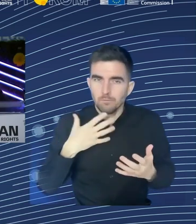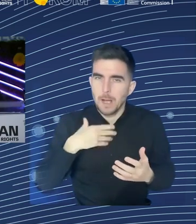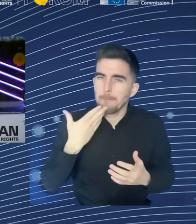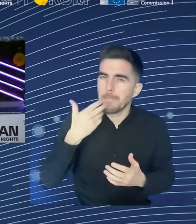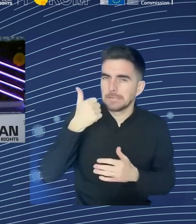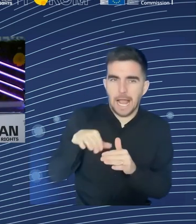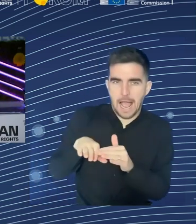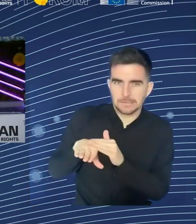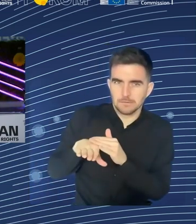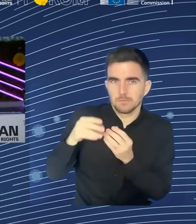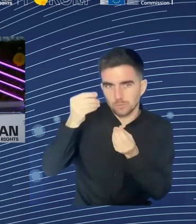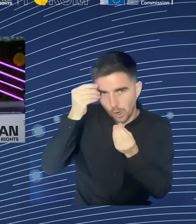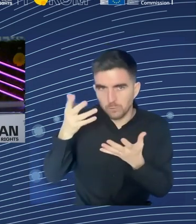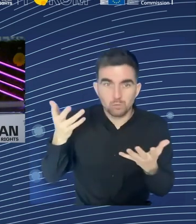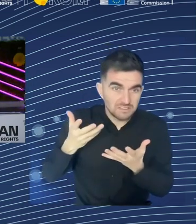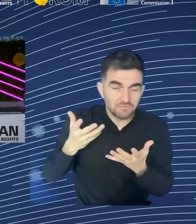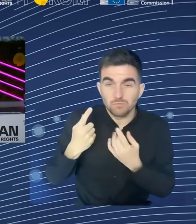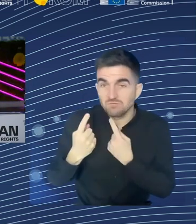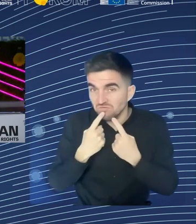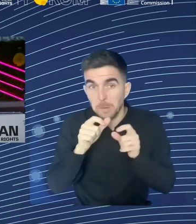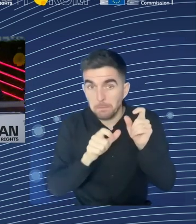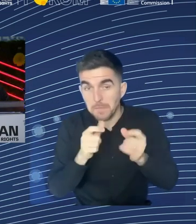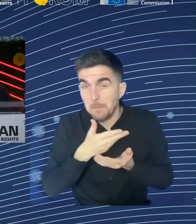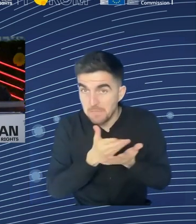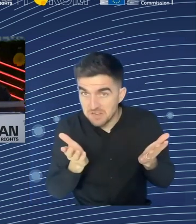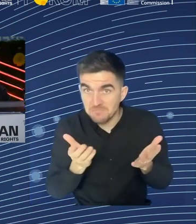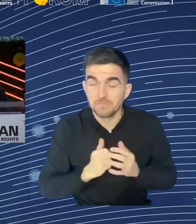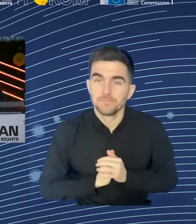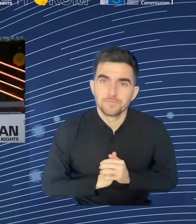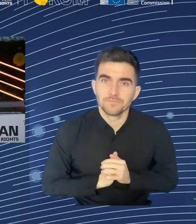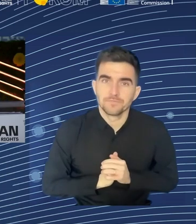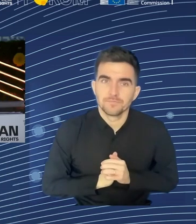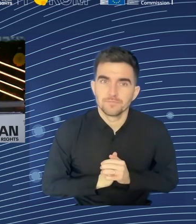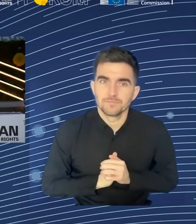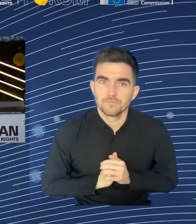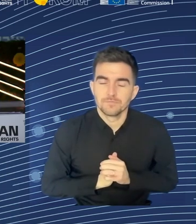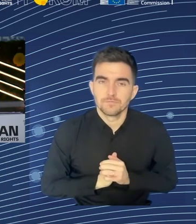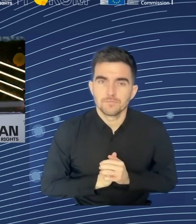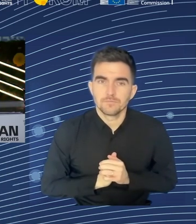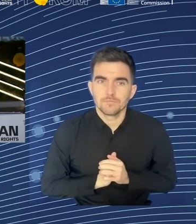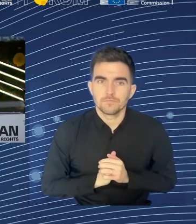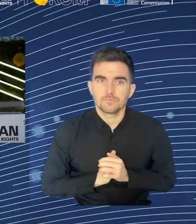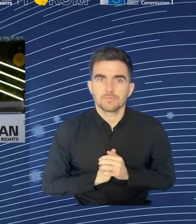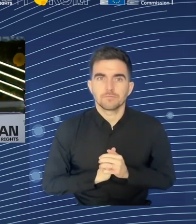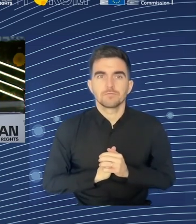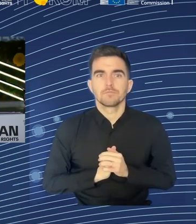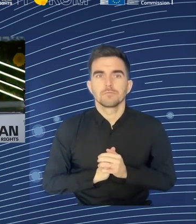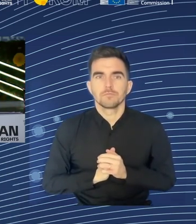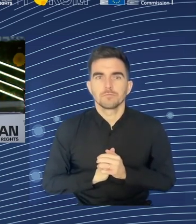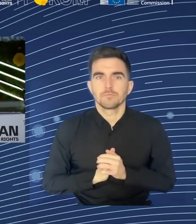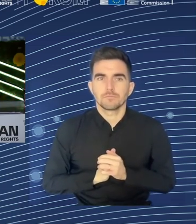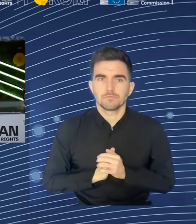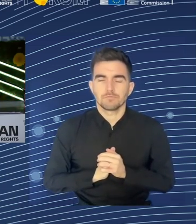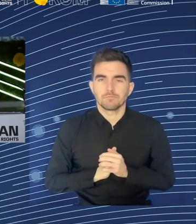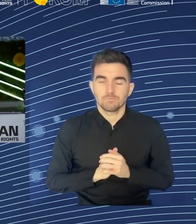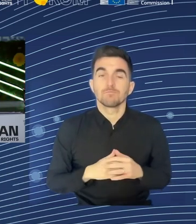about that yesterday, raises all sorts of new questions that I cannot solve here, and I'm not claiming that the report is solving. But